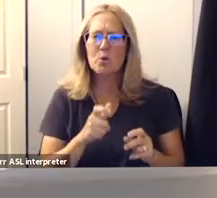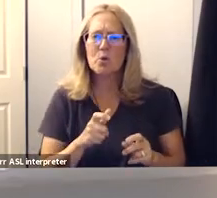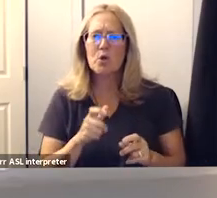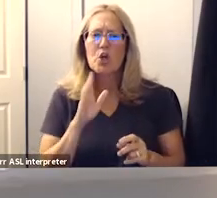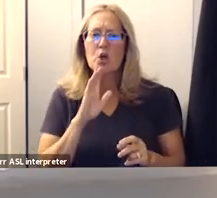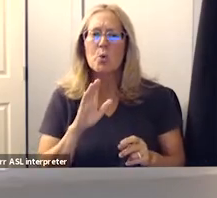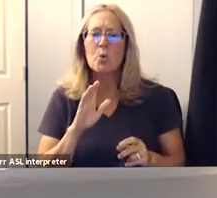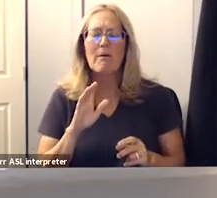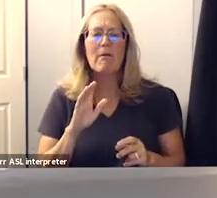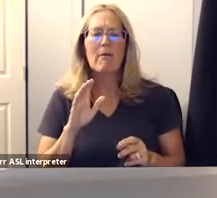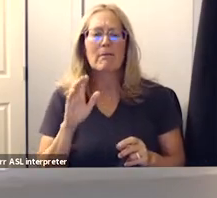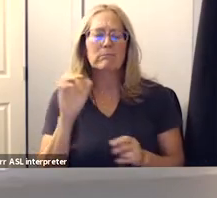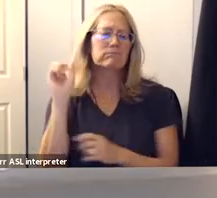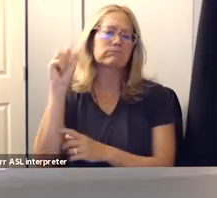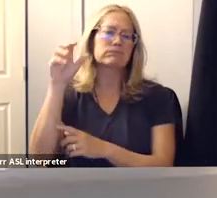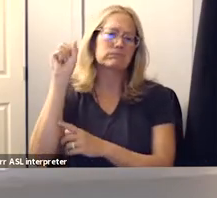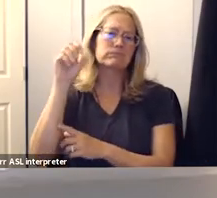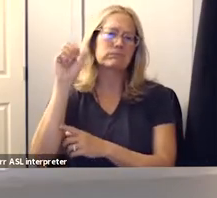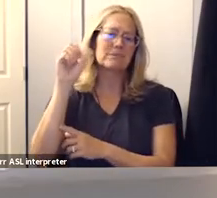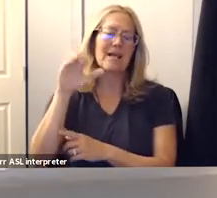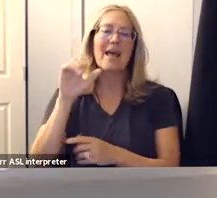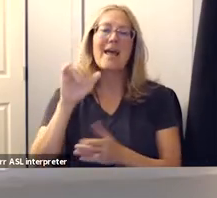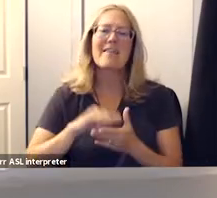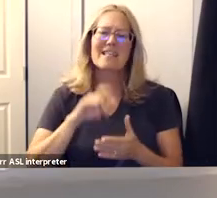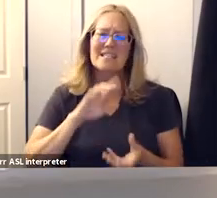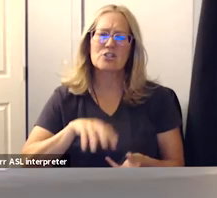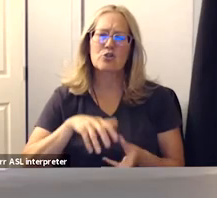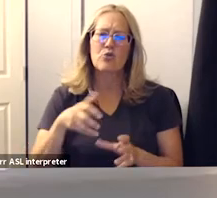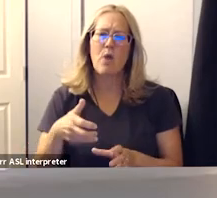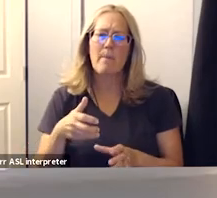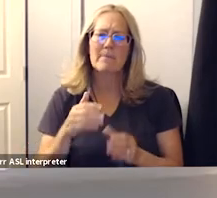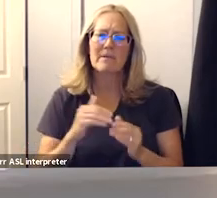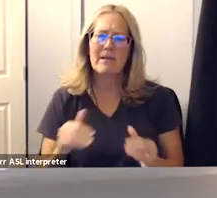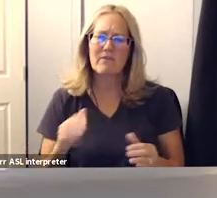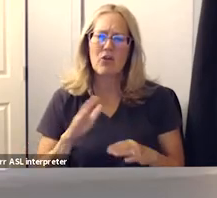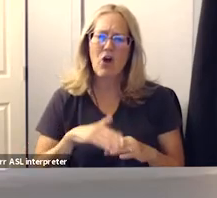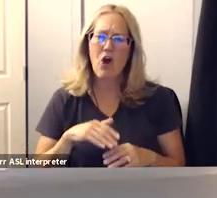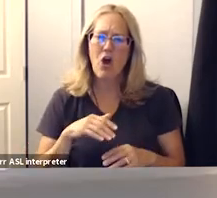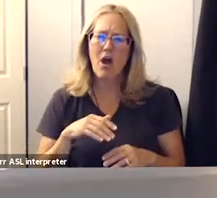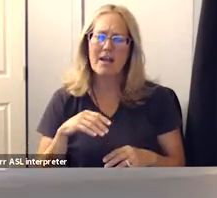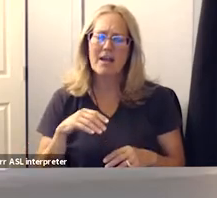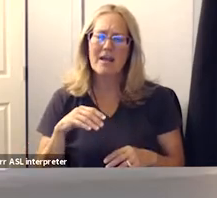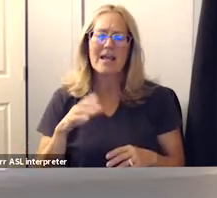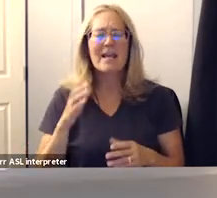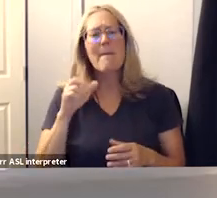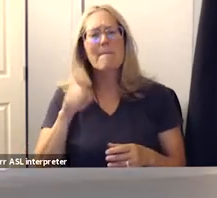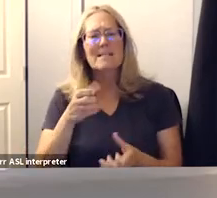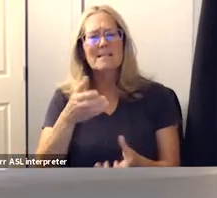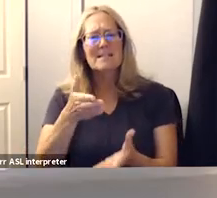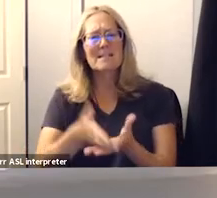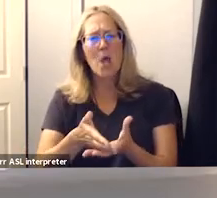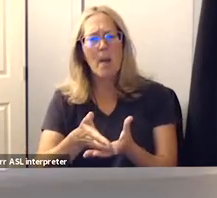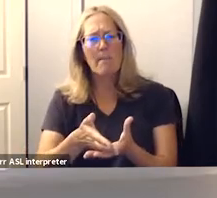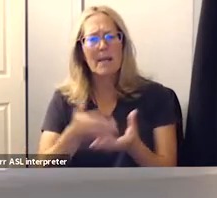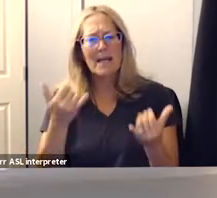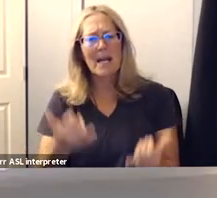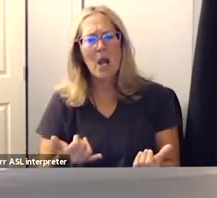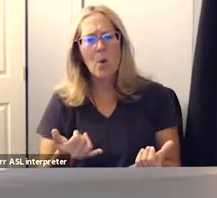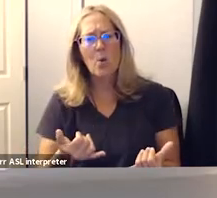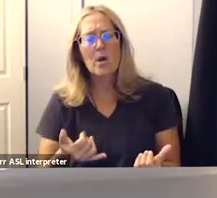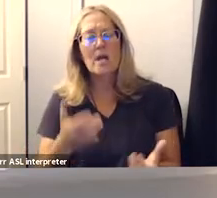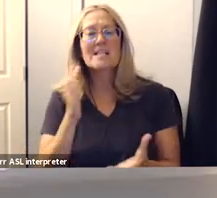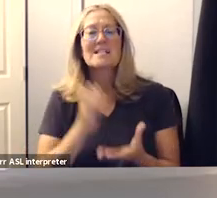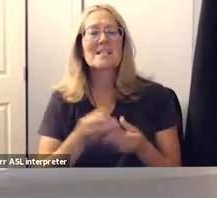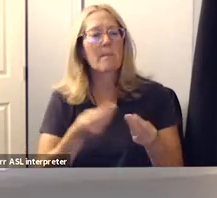earful this is corrupt on its face face i mean it stop it stop giving